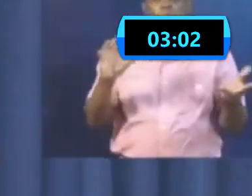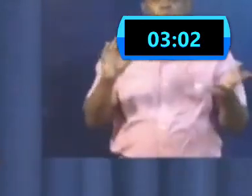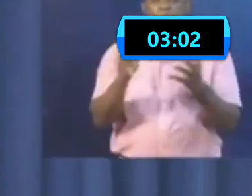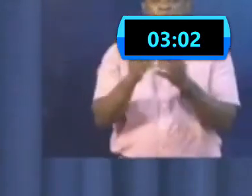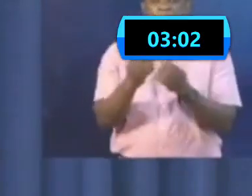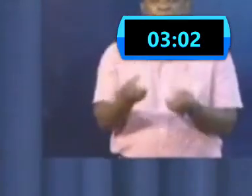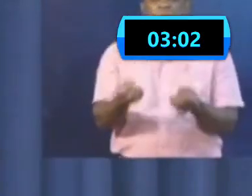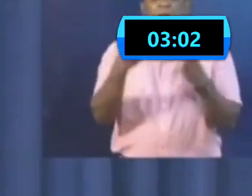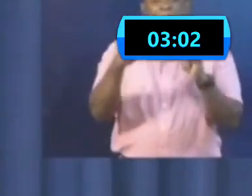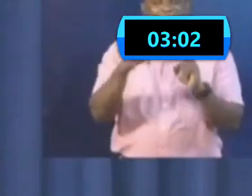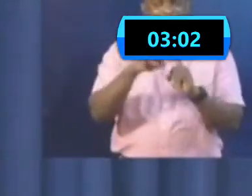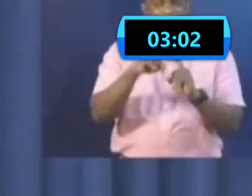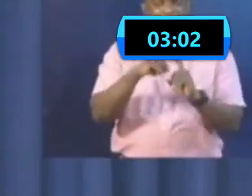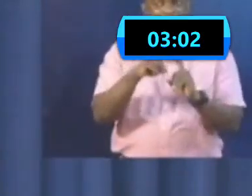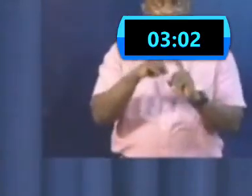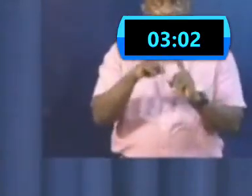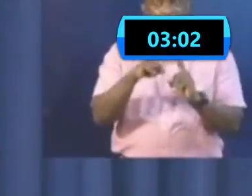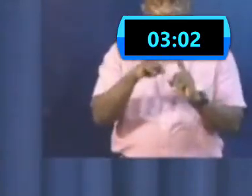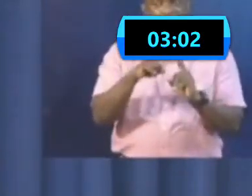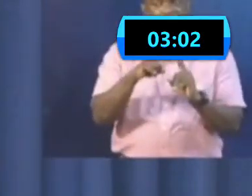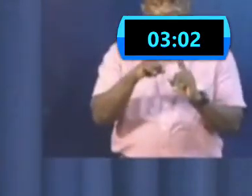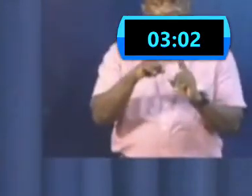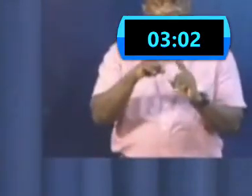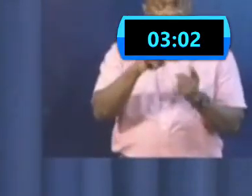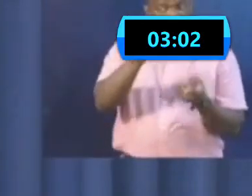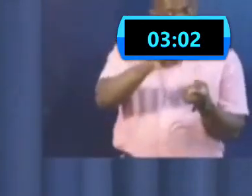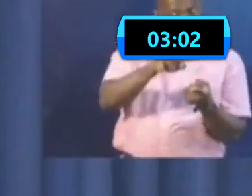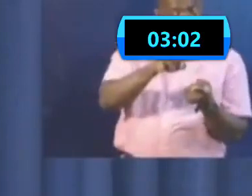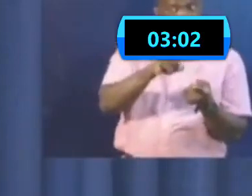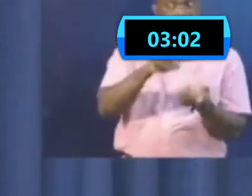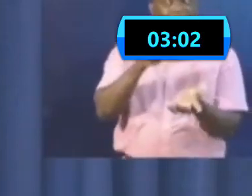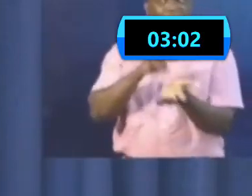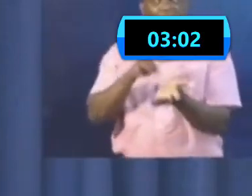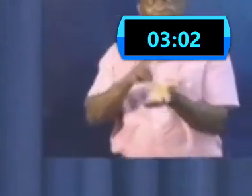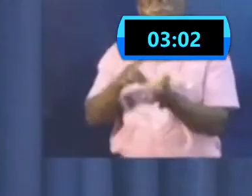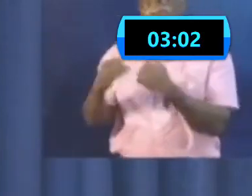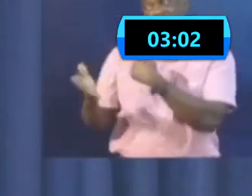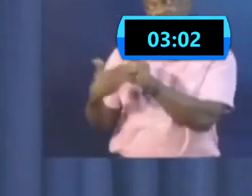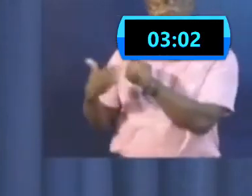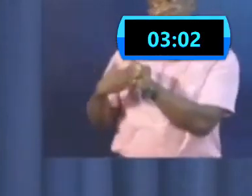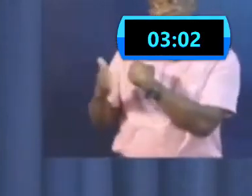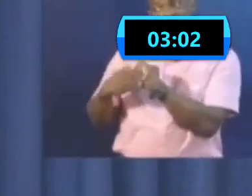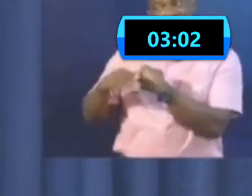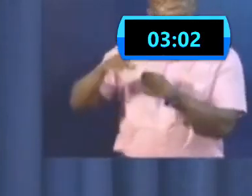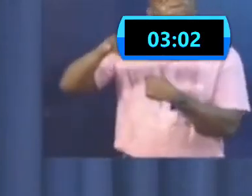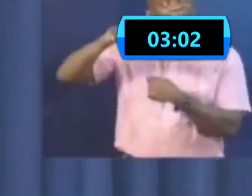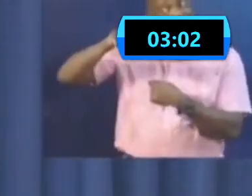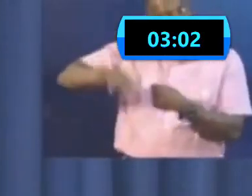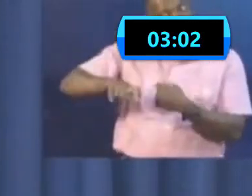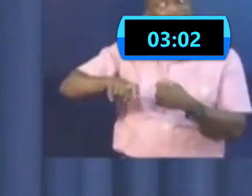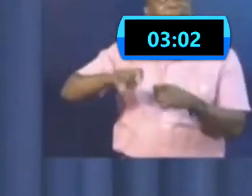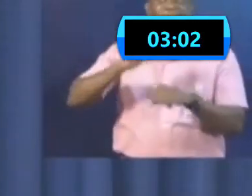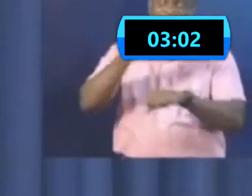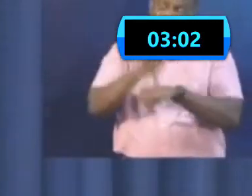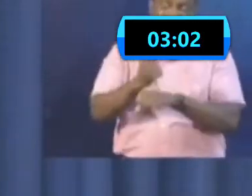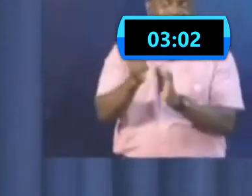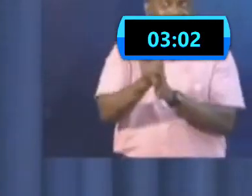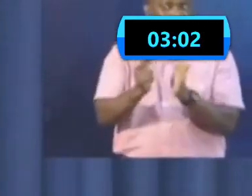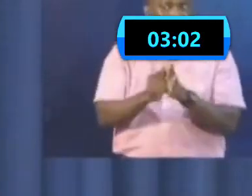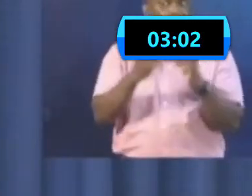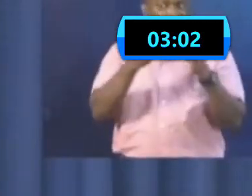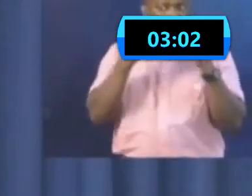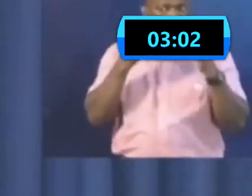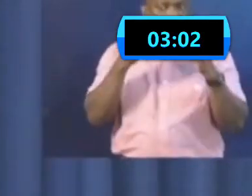we need to do this because the projections are it's going to do that. It's going to run away. I have to be convinced.